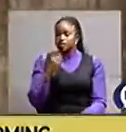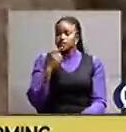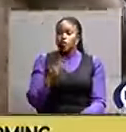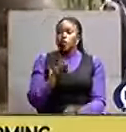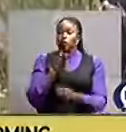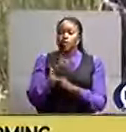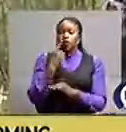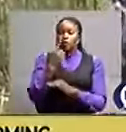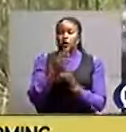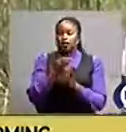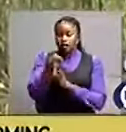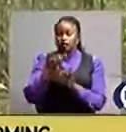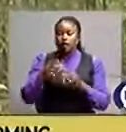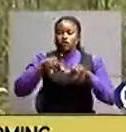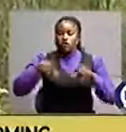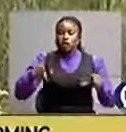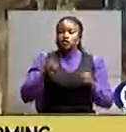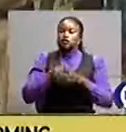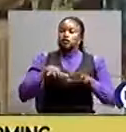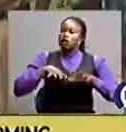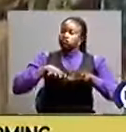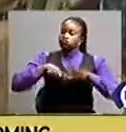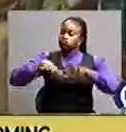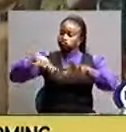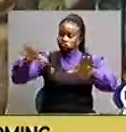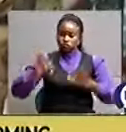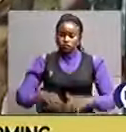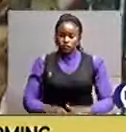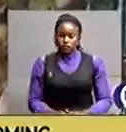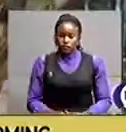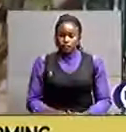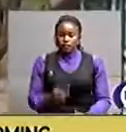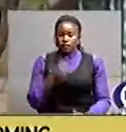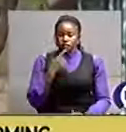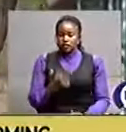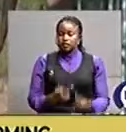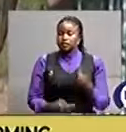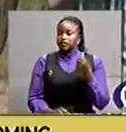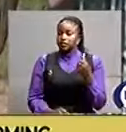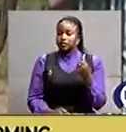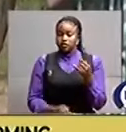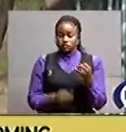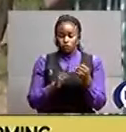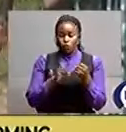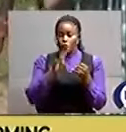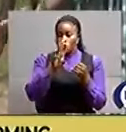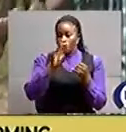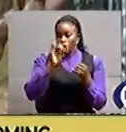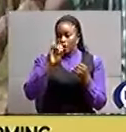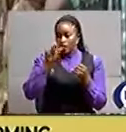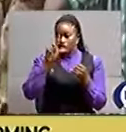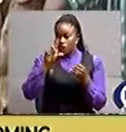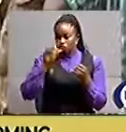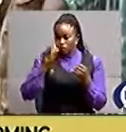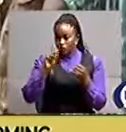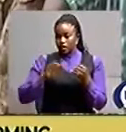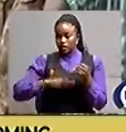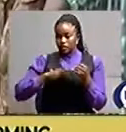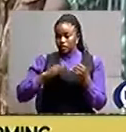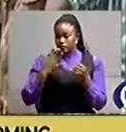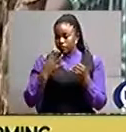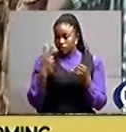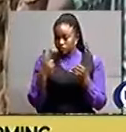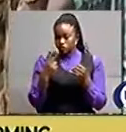of land was already covered with marijuana he said the six are friday wilson 52 years from